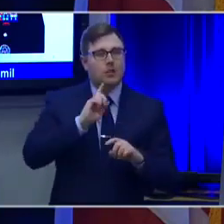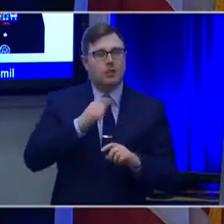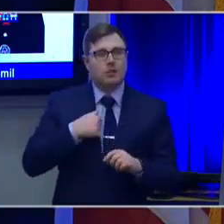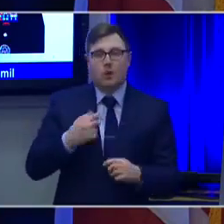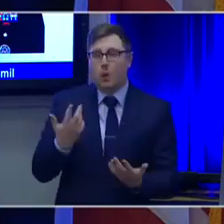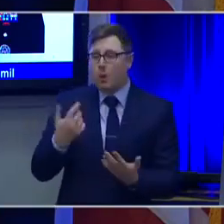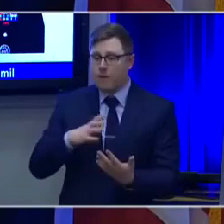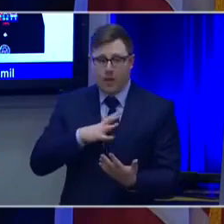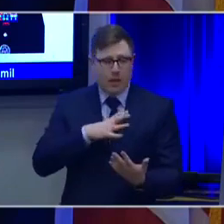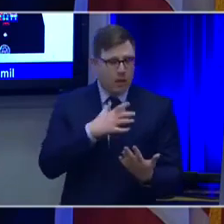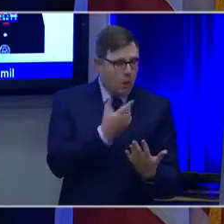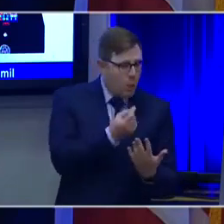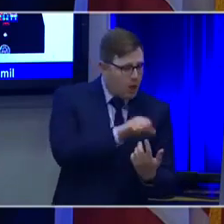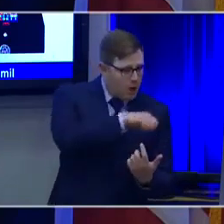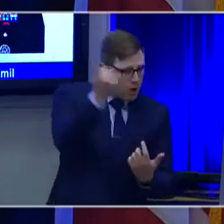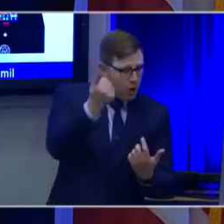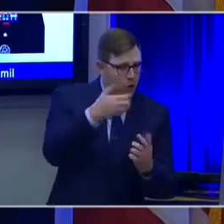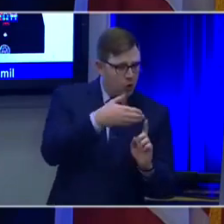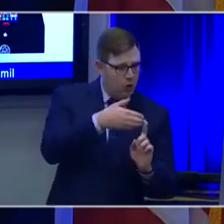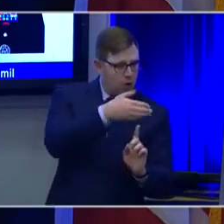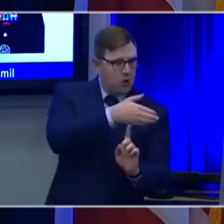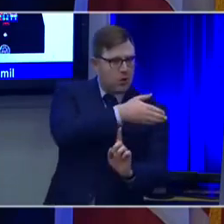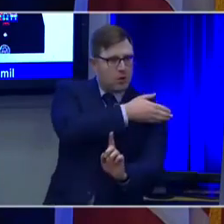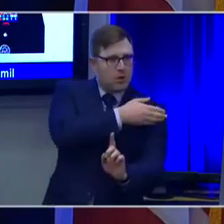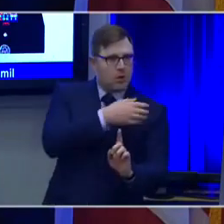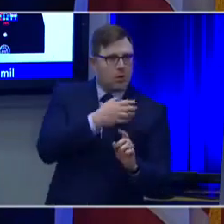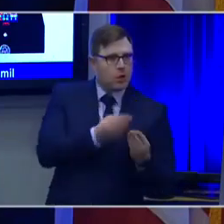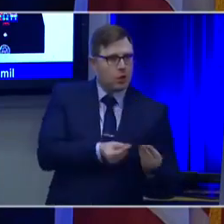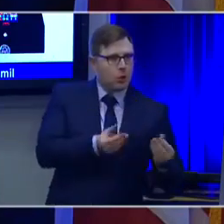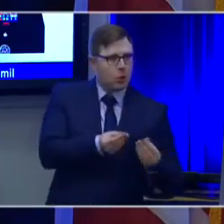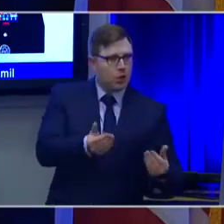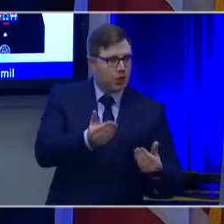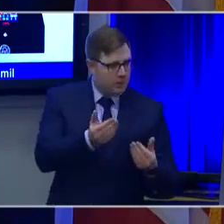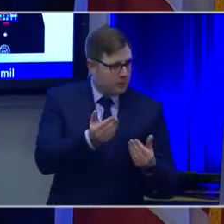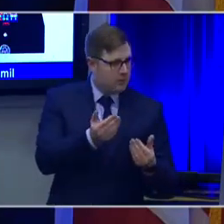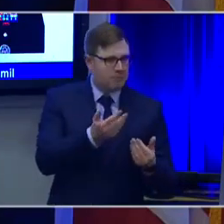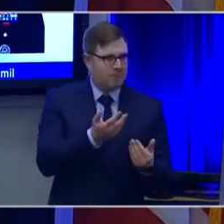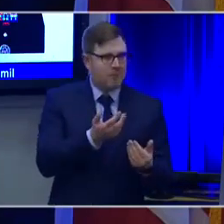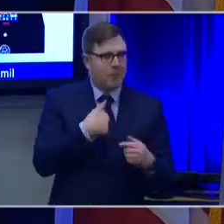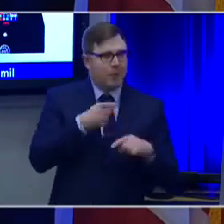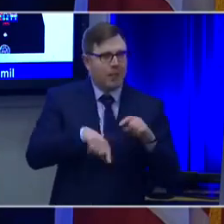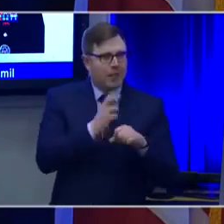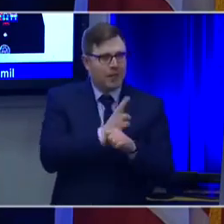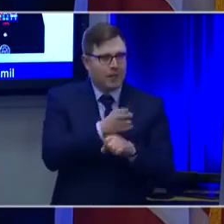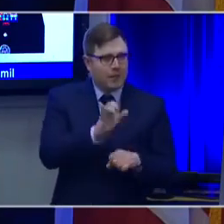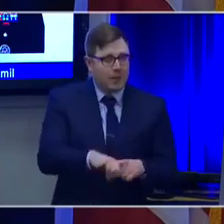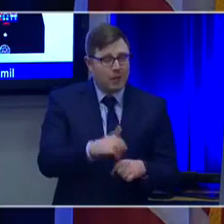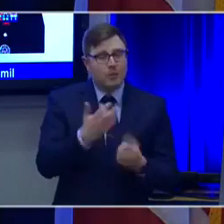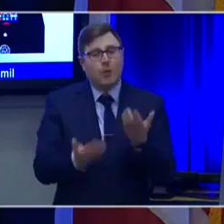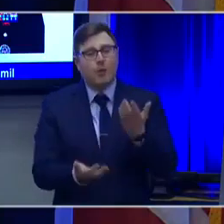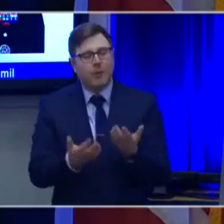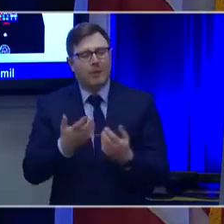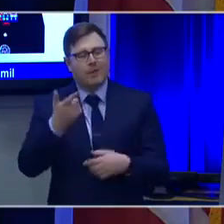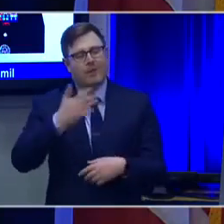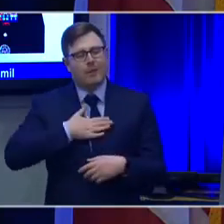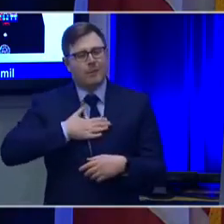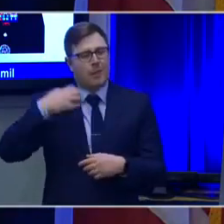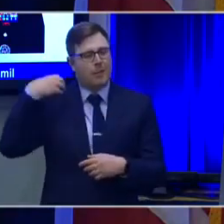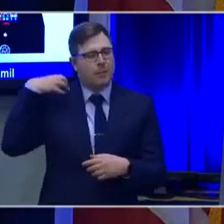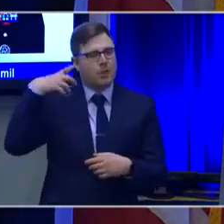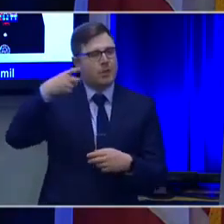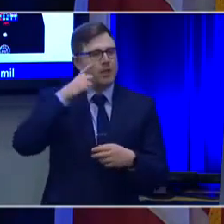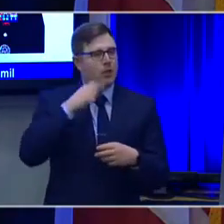before. My boss calls it new-old. So you might get it new, but it's old technology, it's old thinking. We